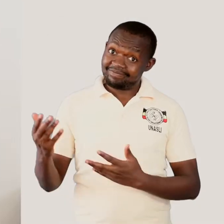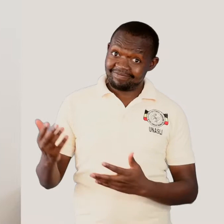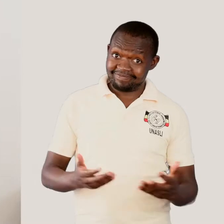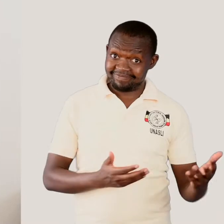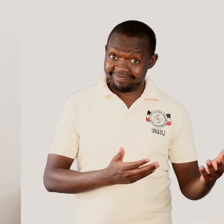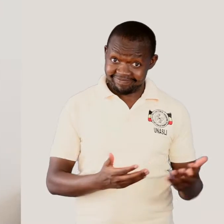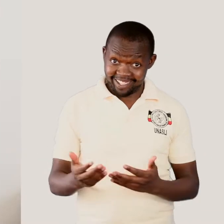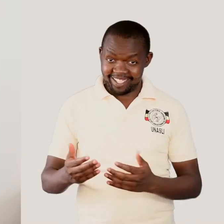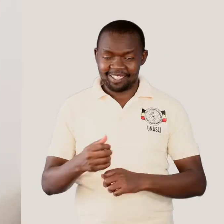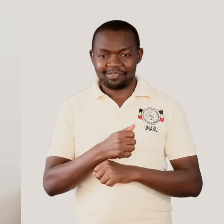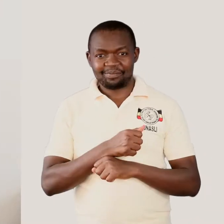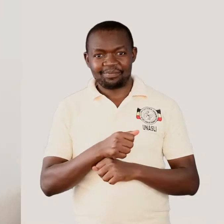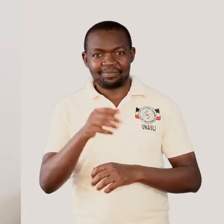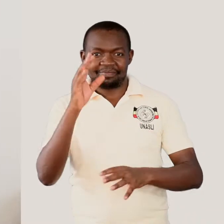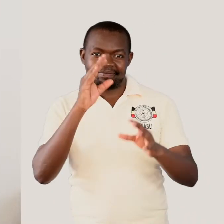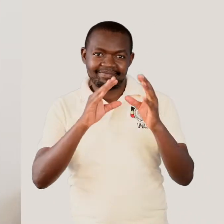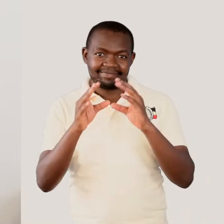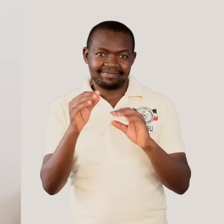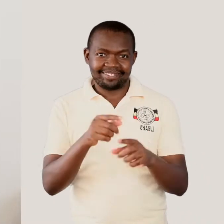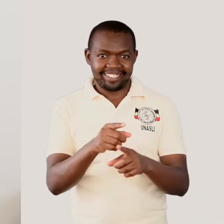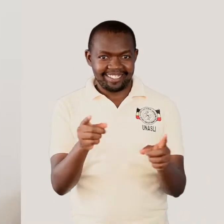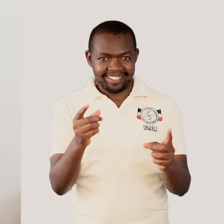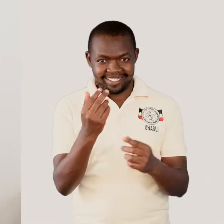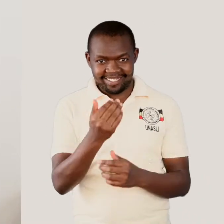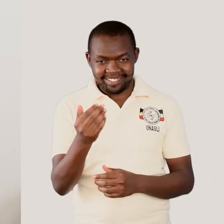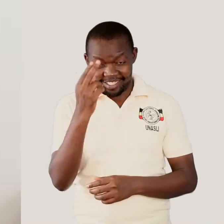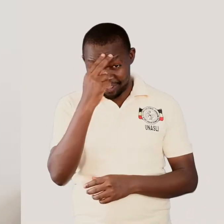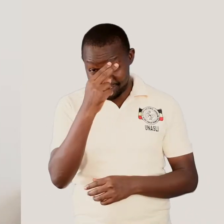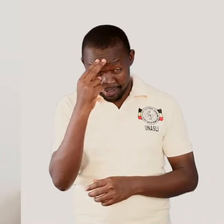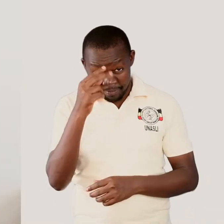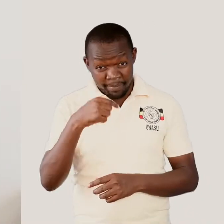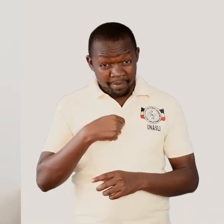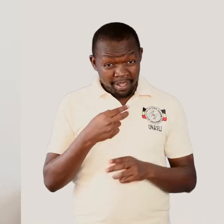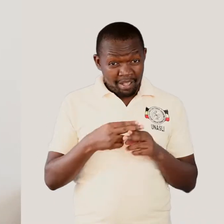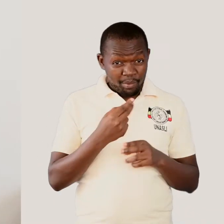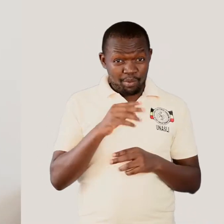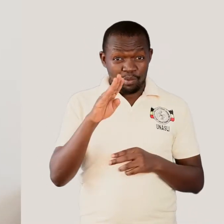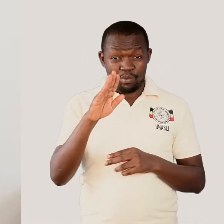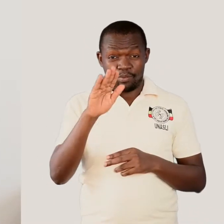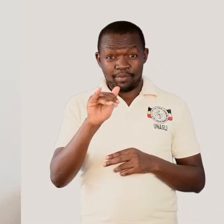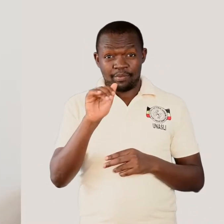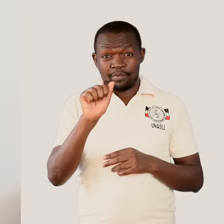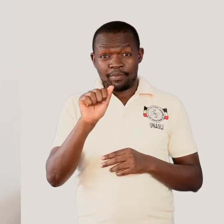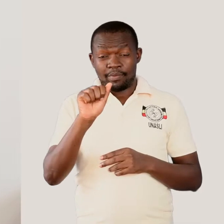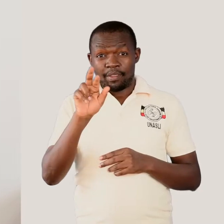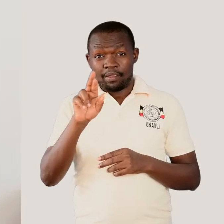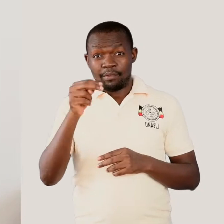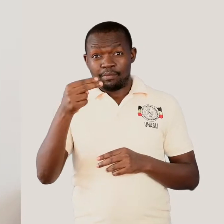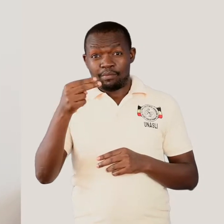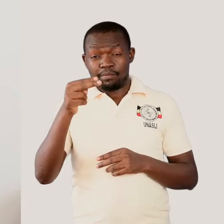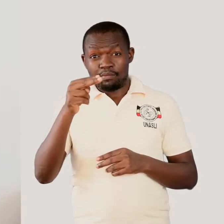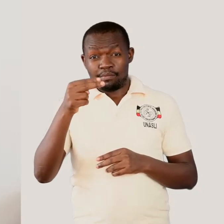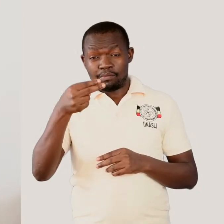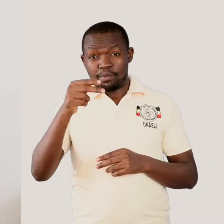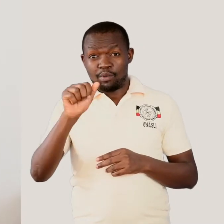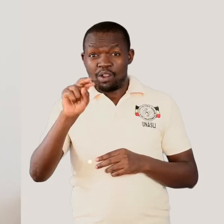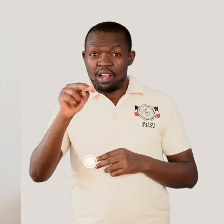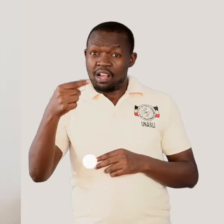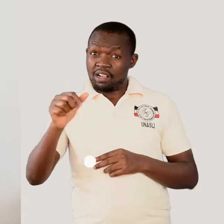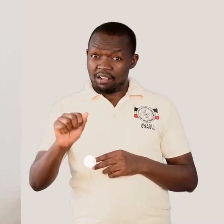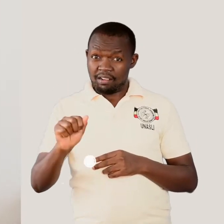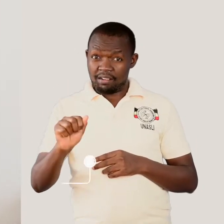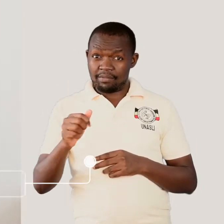My name is Vyarohanga Bonaventure from National Curriculum Development Center together with my colleague